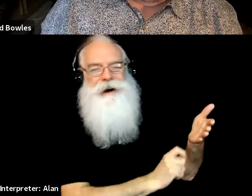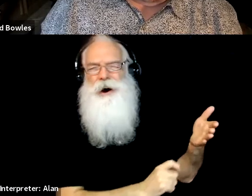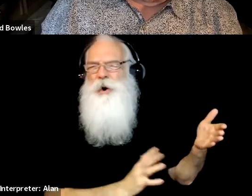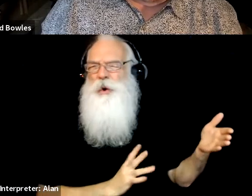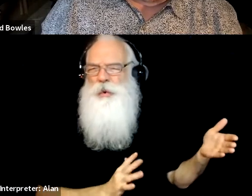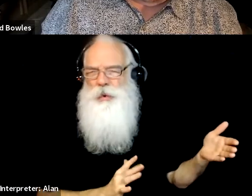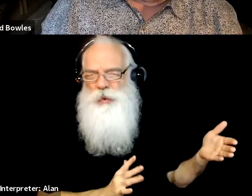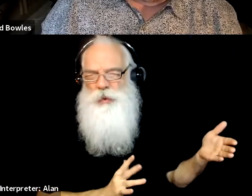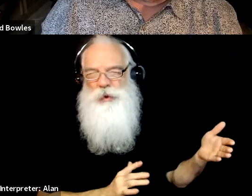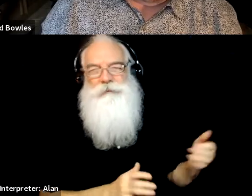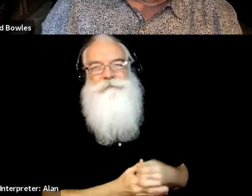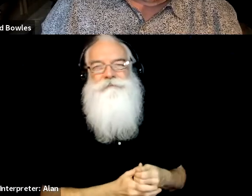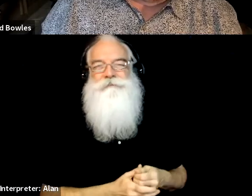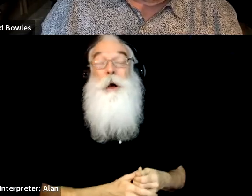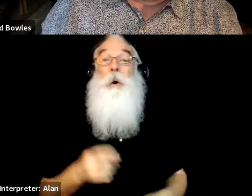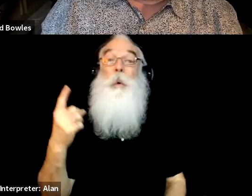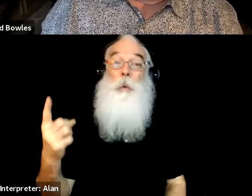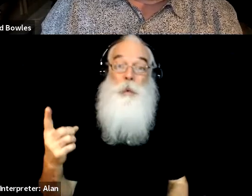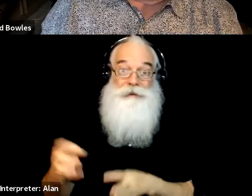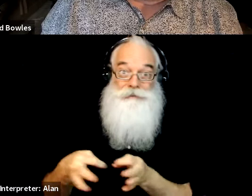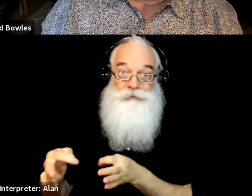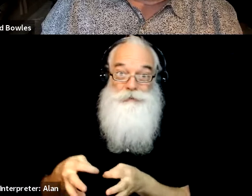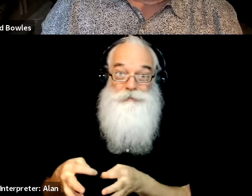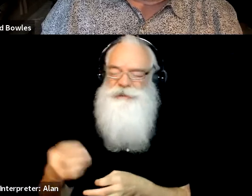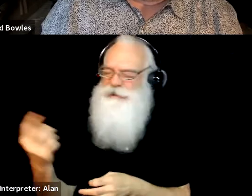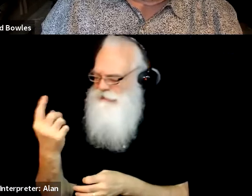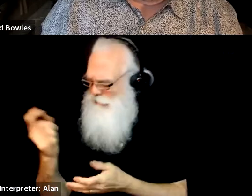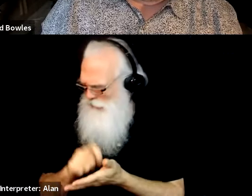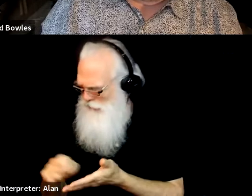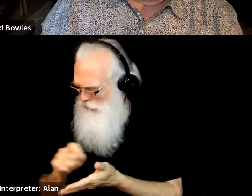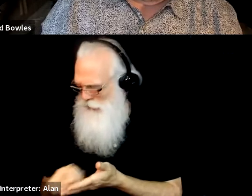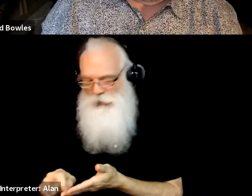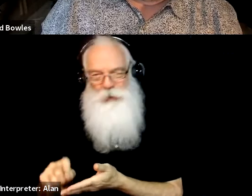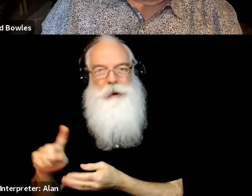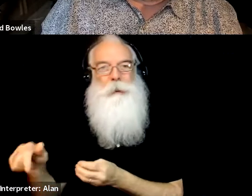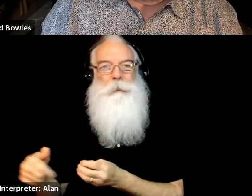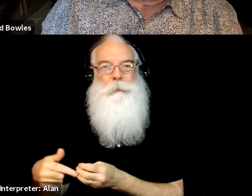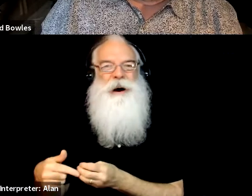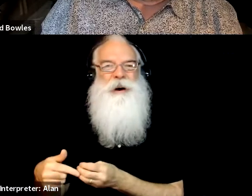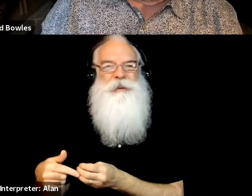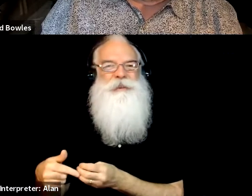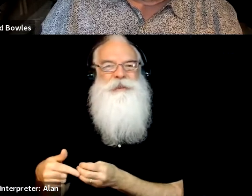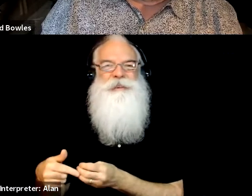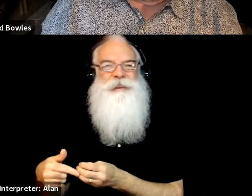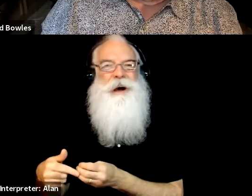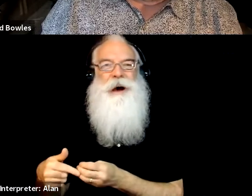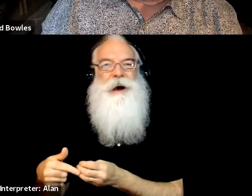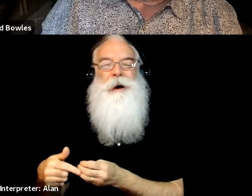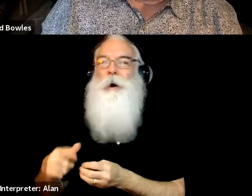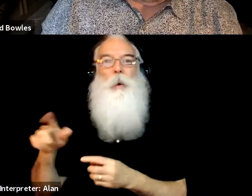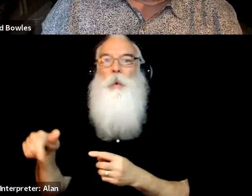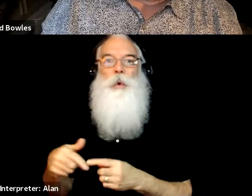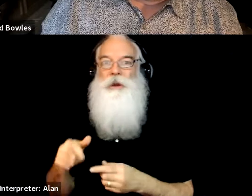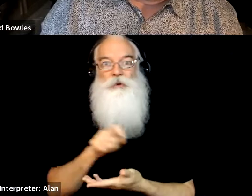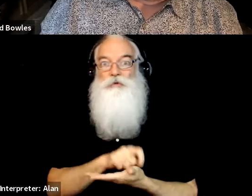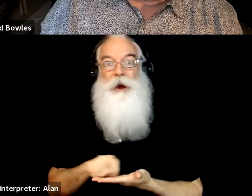I, uh, there was one description that somebody wrote about your kind of your, your chair floats up off the floor when